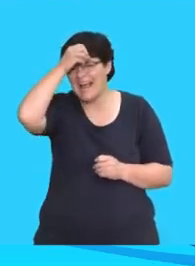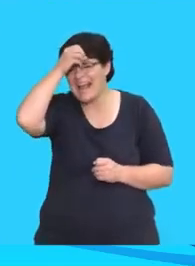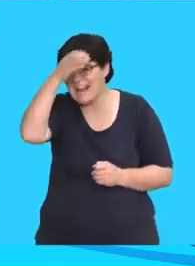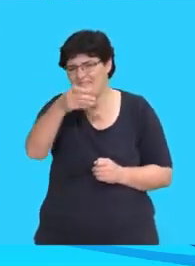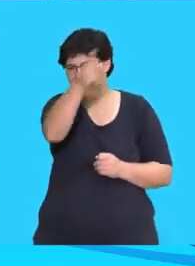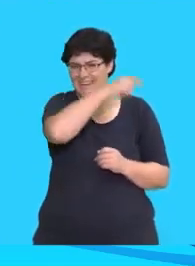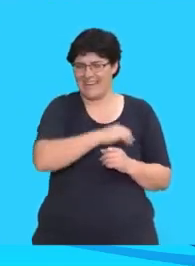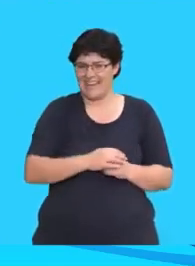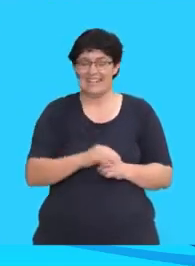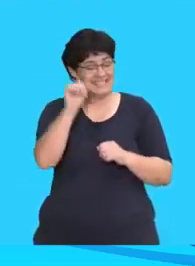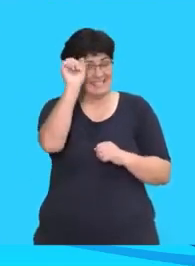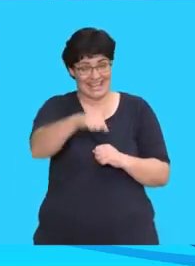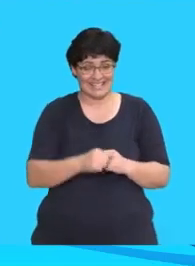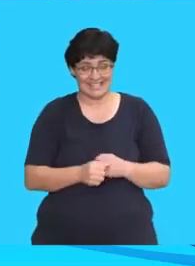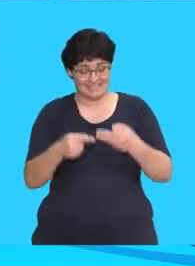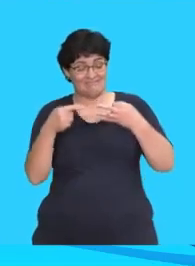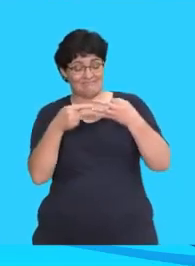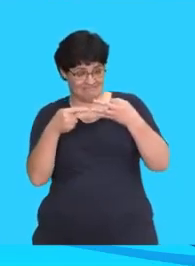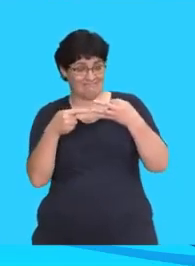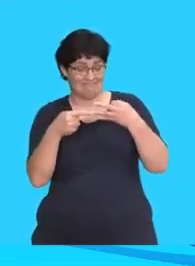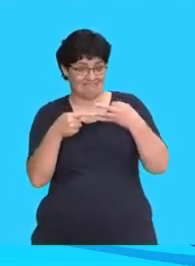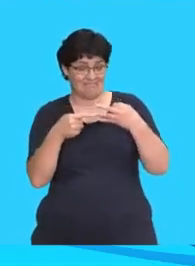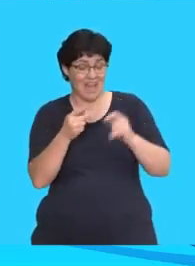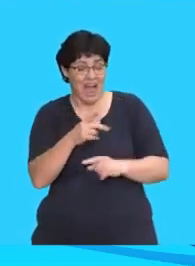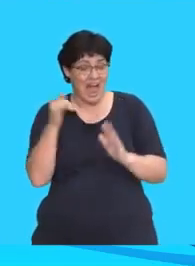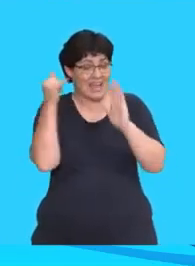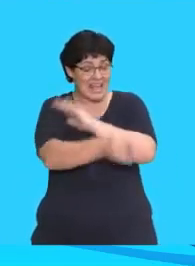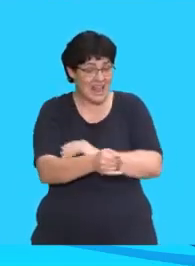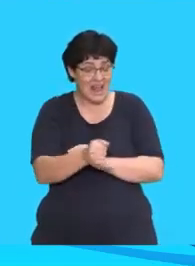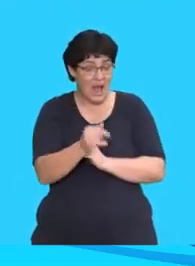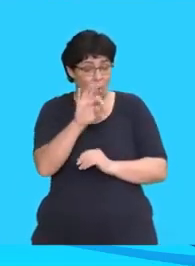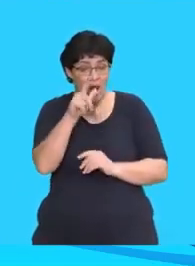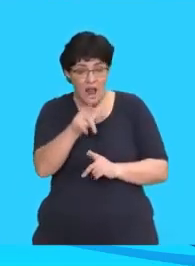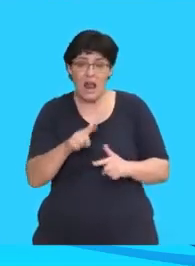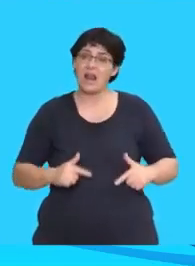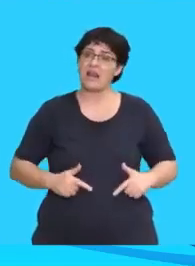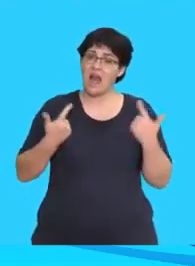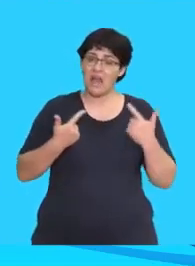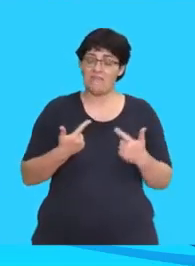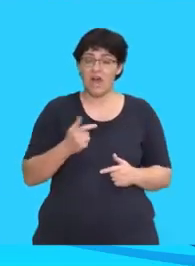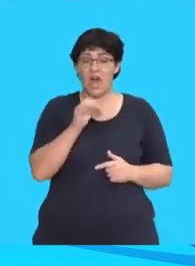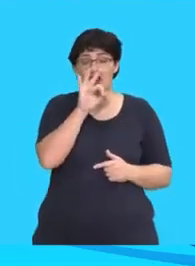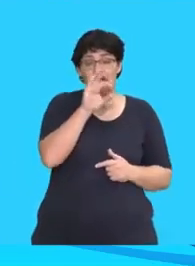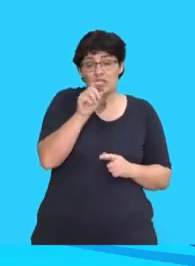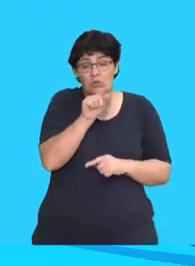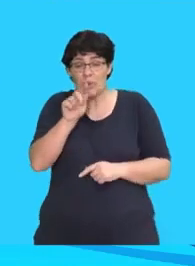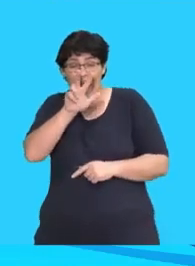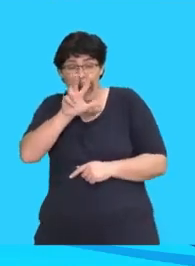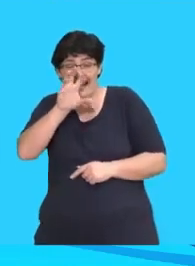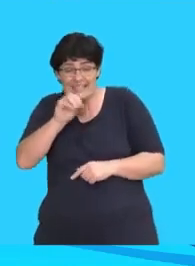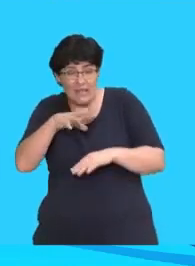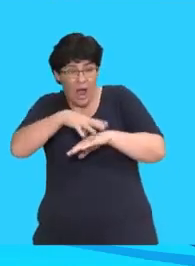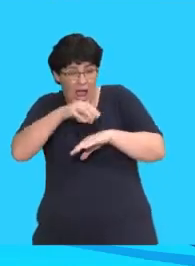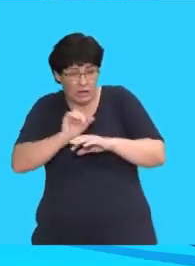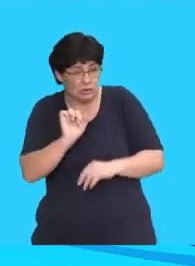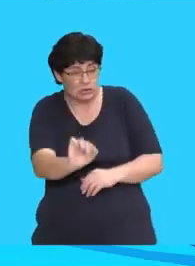are so clever! Yes! And did you know that killer whales can live between 30 to 80 years?